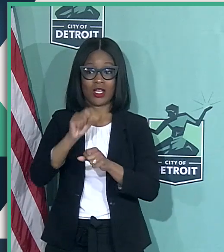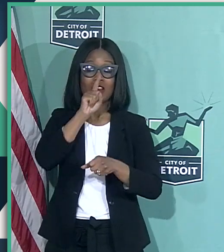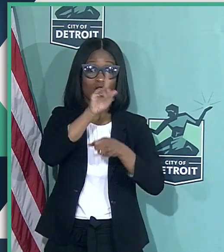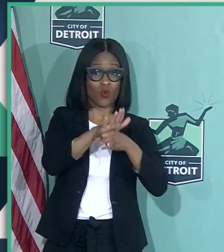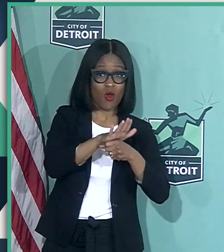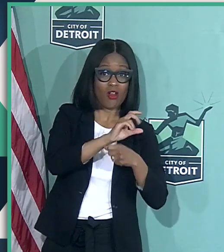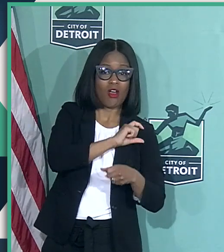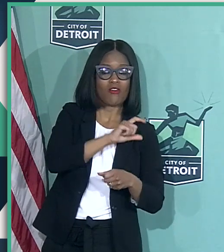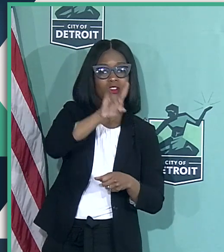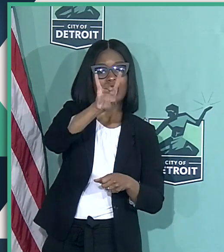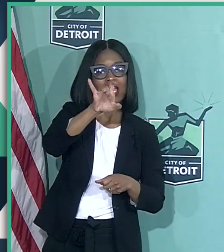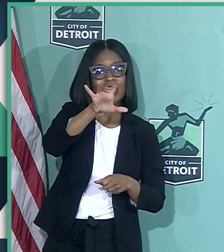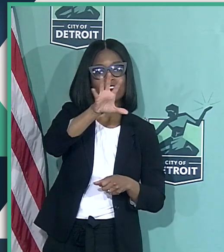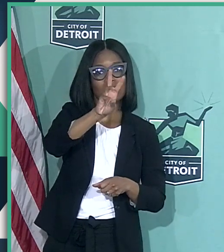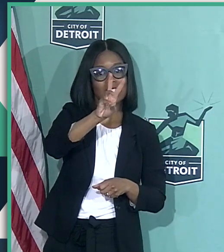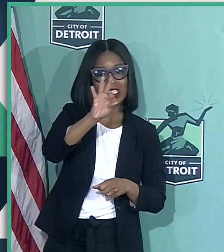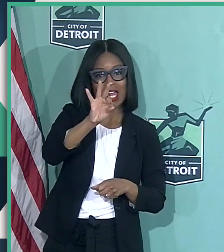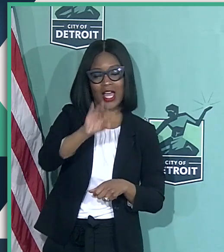Sworn, 869.